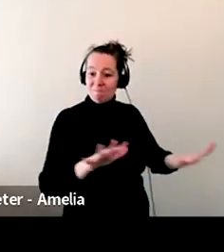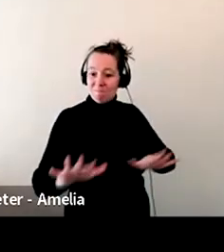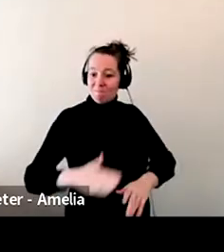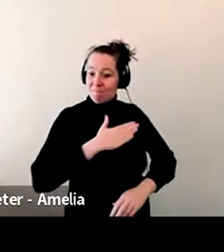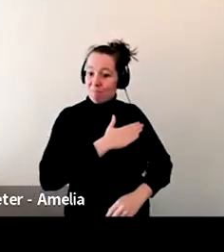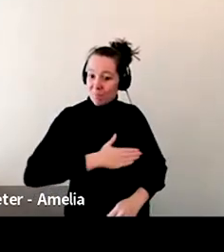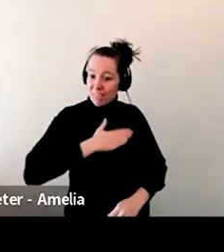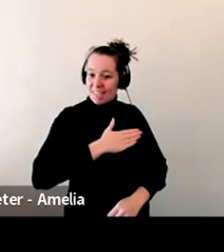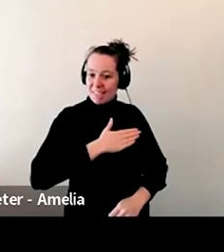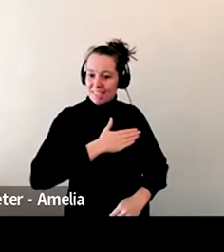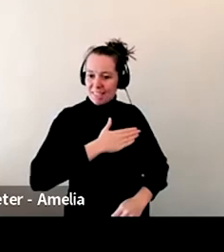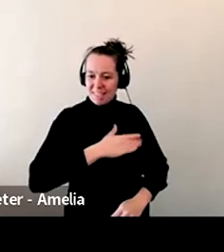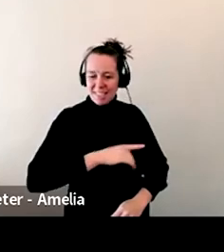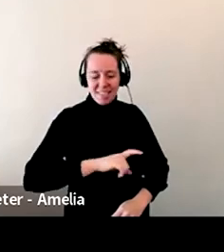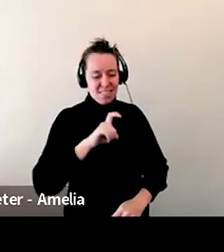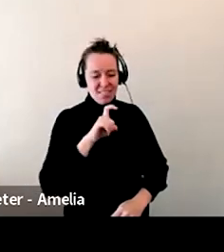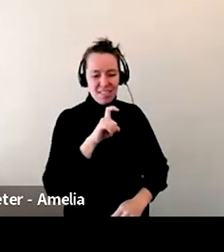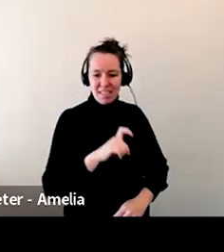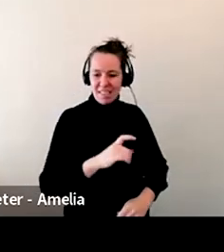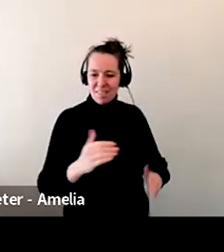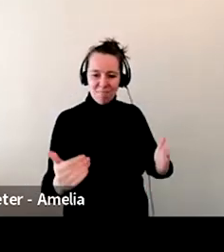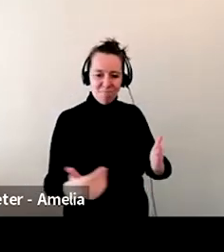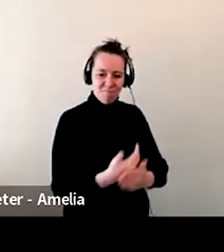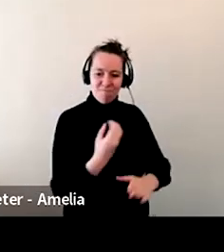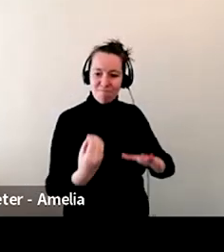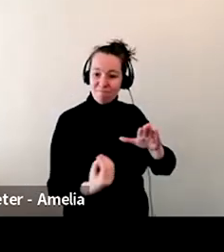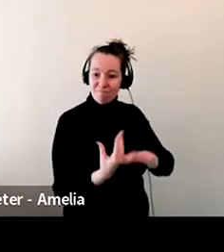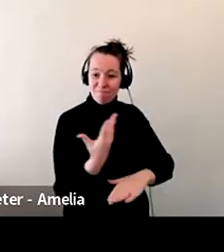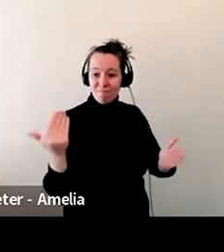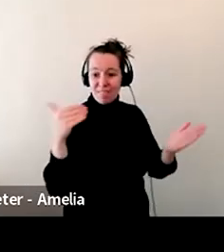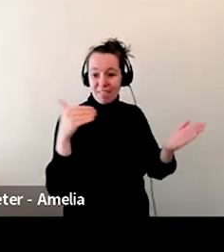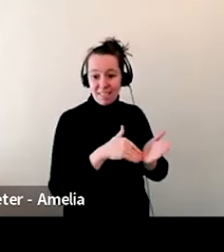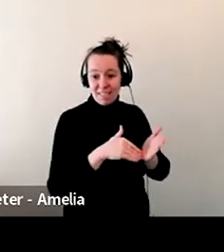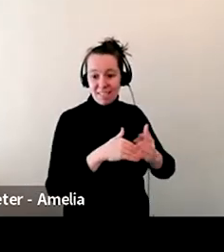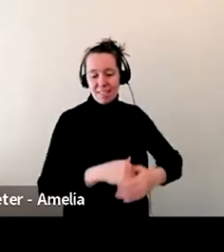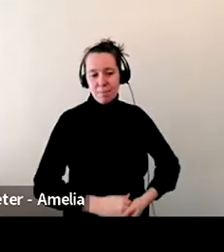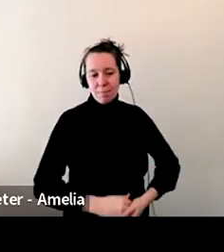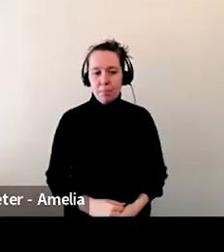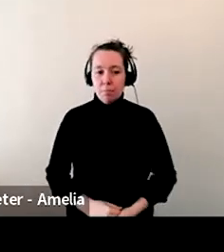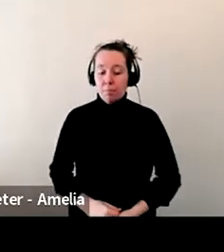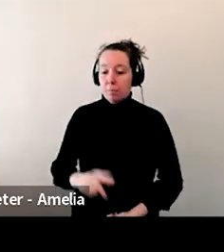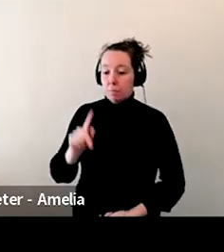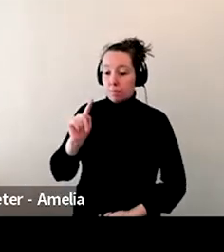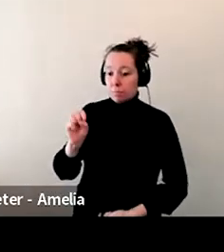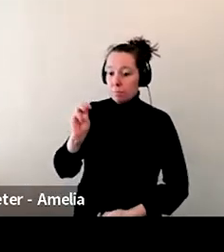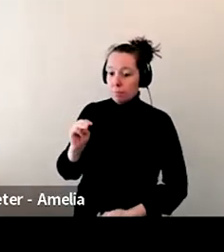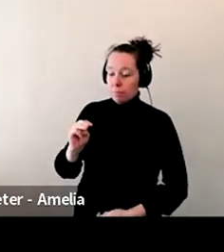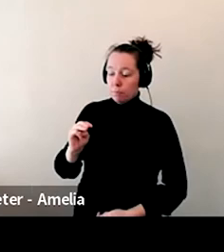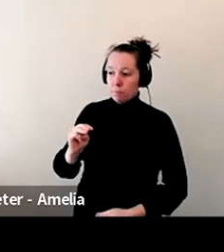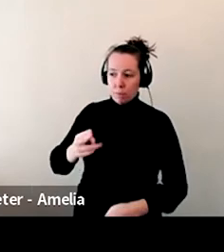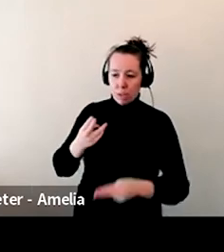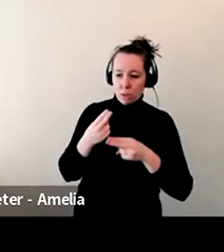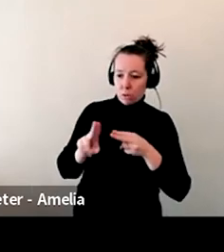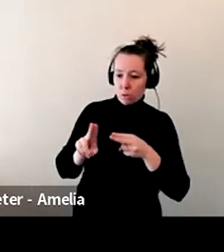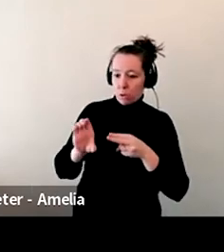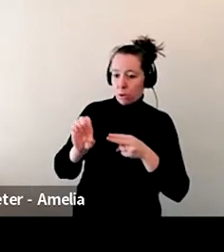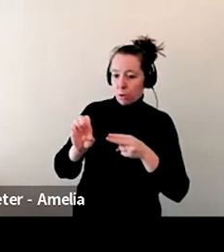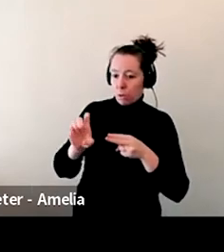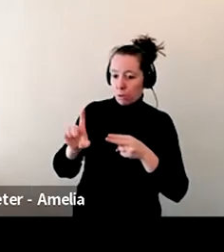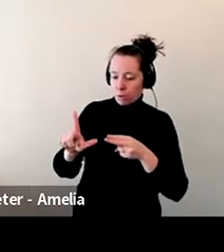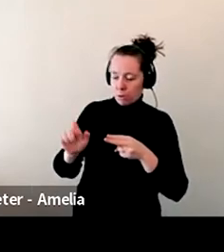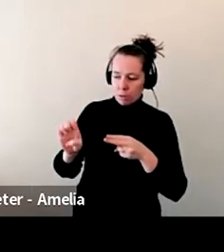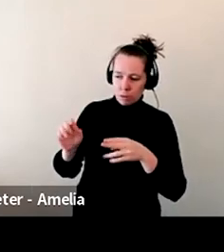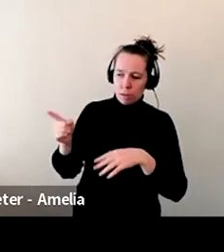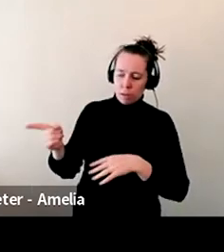We need that replenishment piece. Um, this should be a quick one, actually. It's also from Cole. And he's just wondering